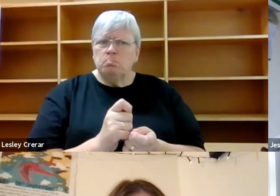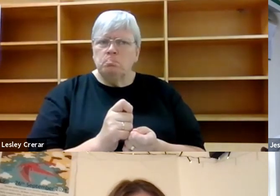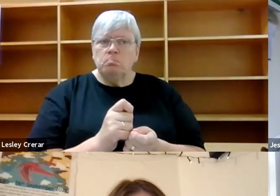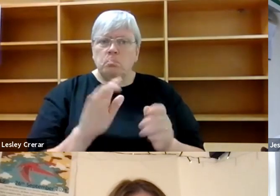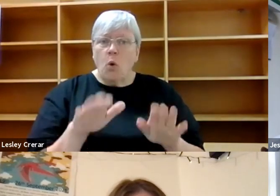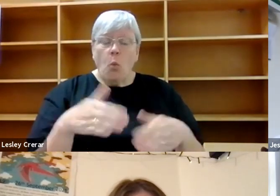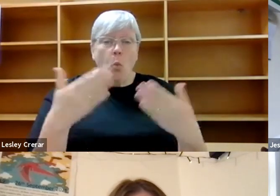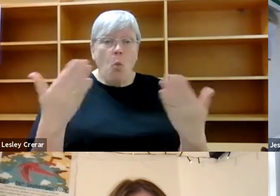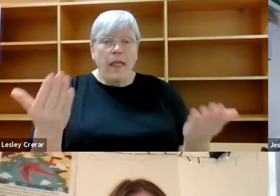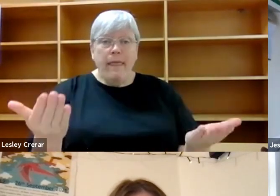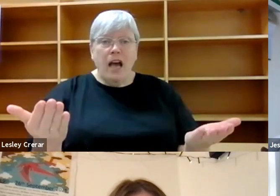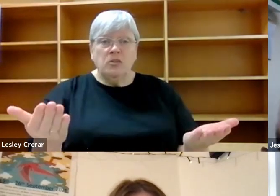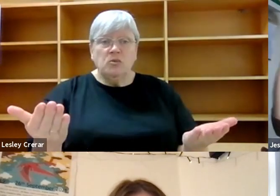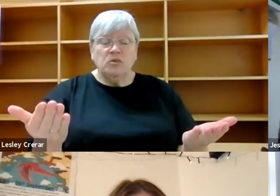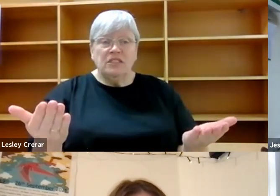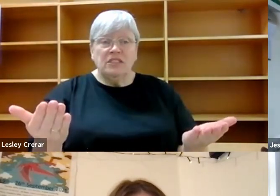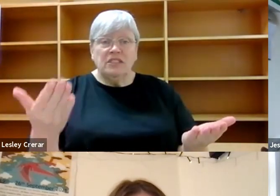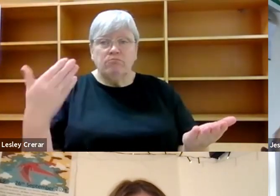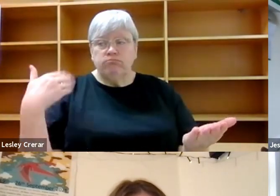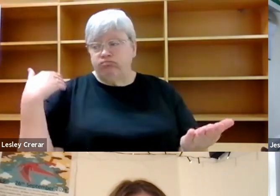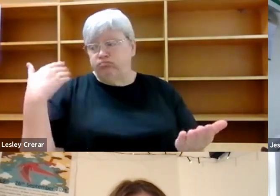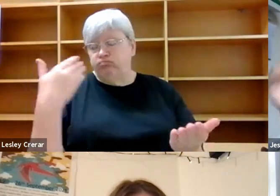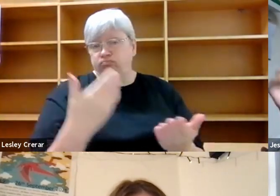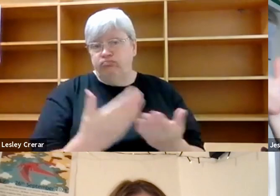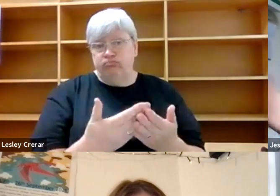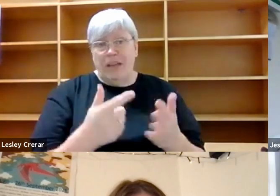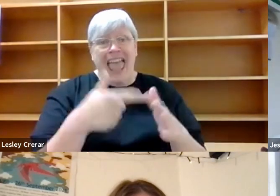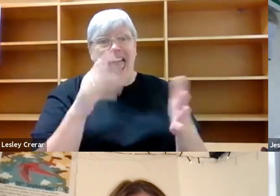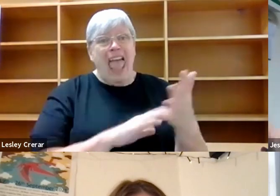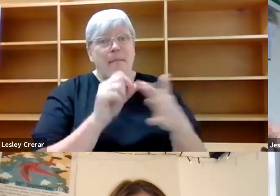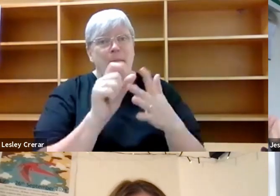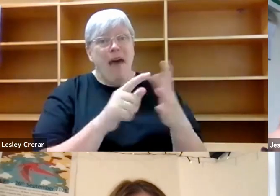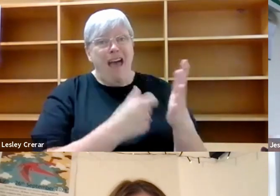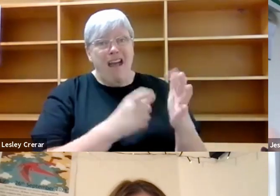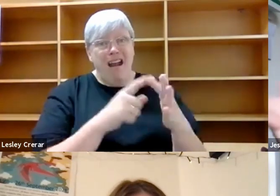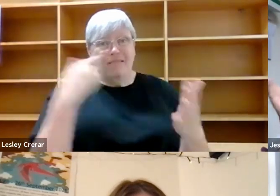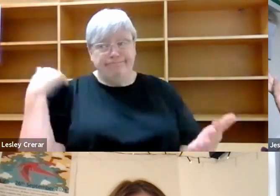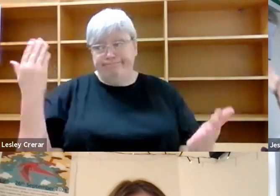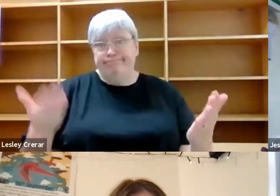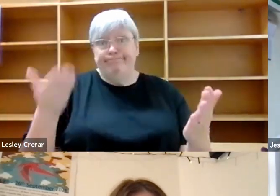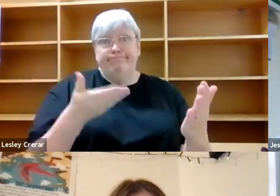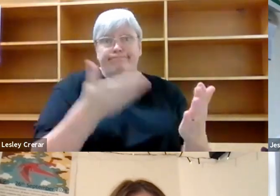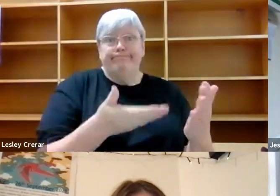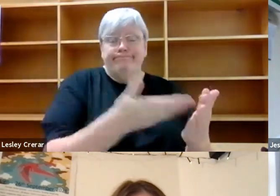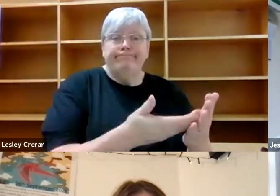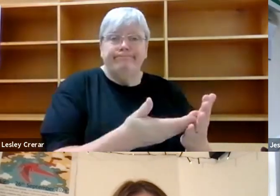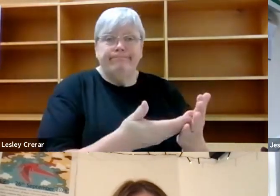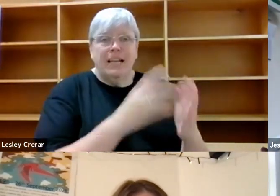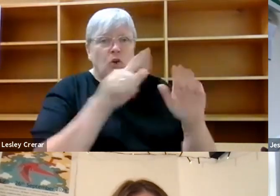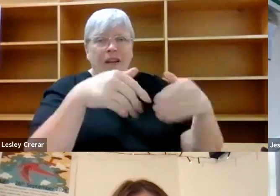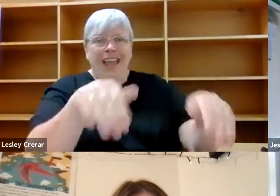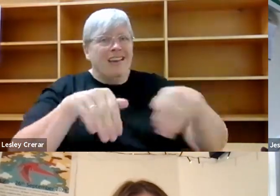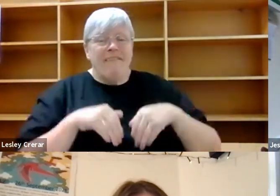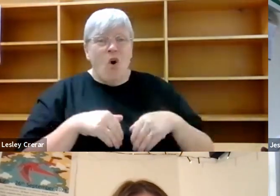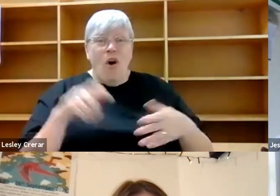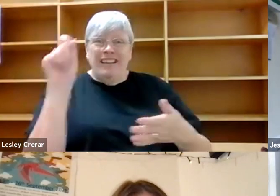I guess, the sort of legacies of empire. There are so many sort of things that you can't, you can't really avoid writing about, you just write, write about them at